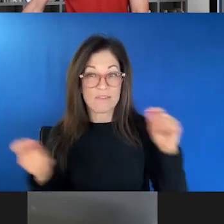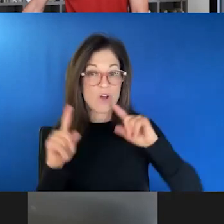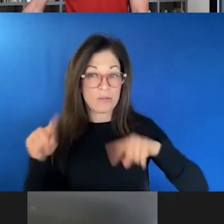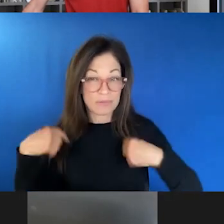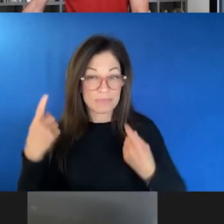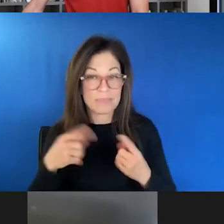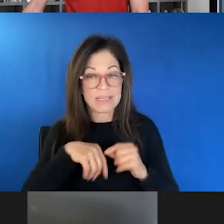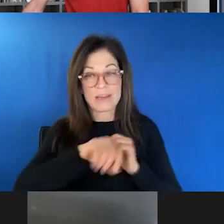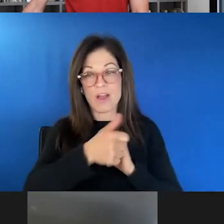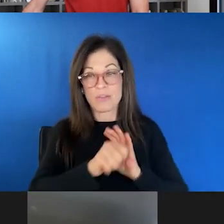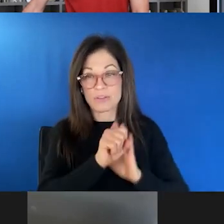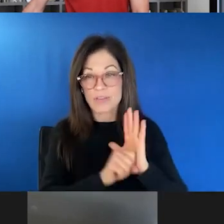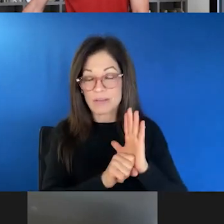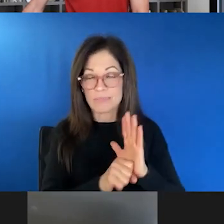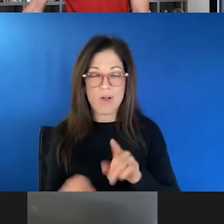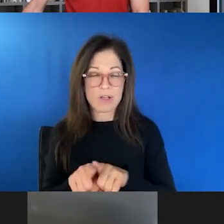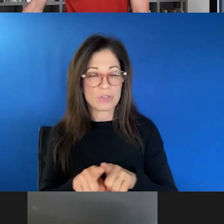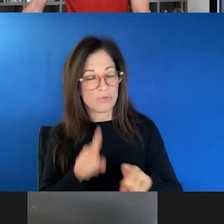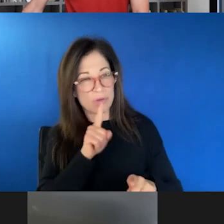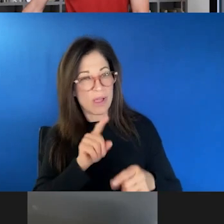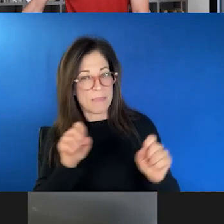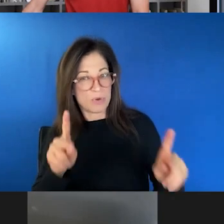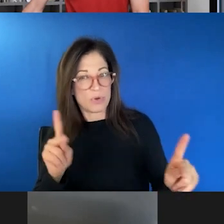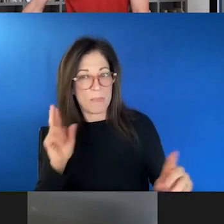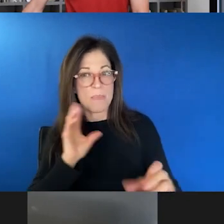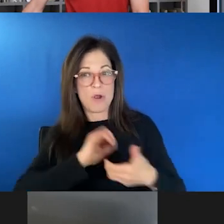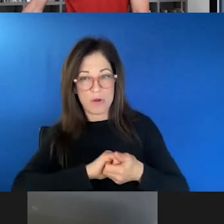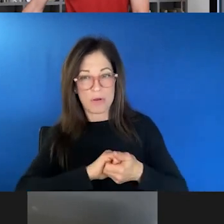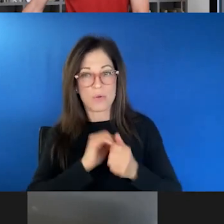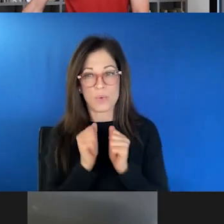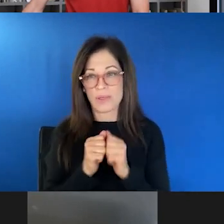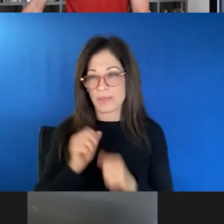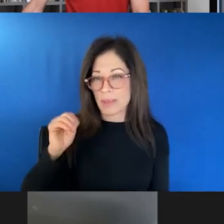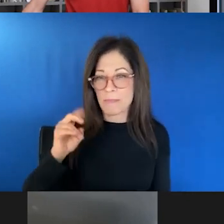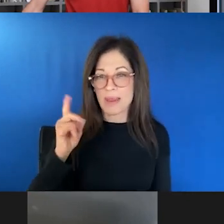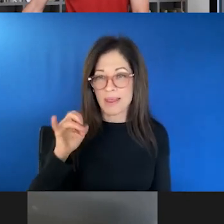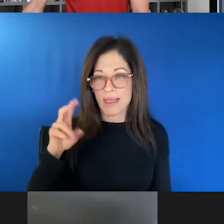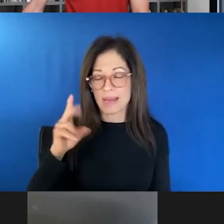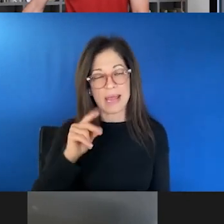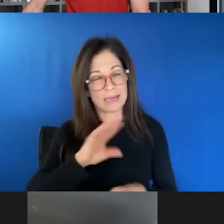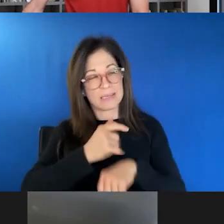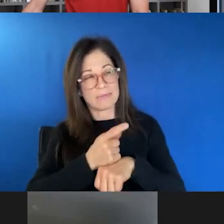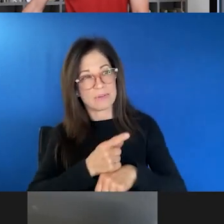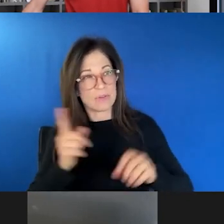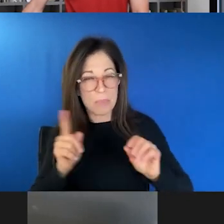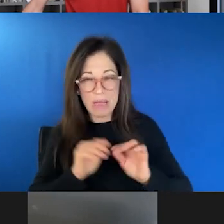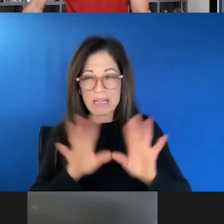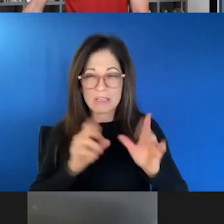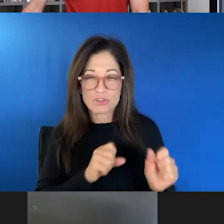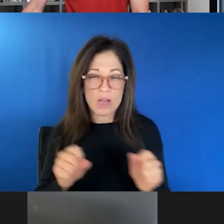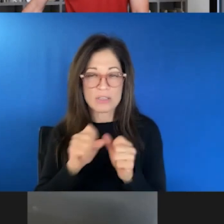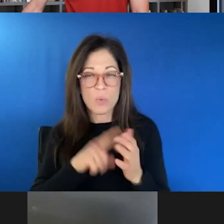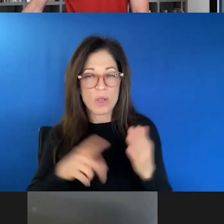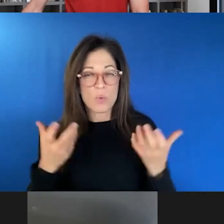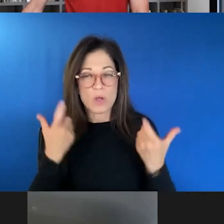States. And then I think there's a real opportunity to partner with Medicaid and establish some clear strategies of what you want to try to accomplish in 2024.